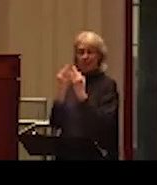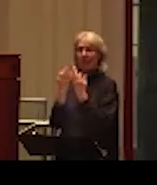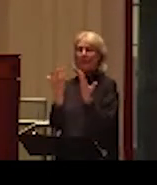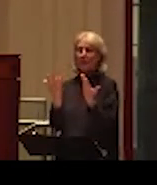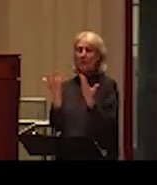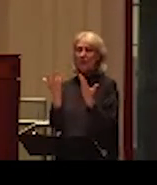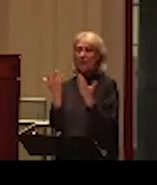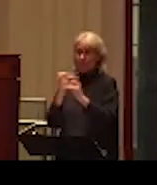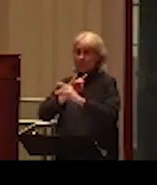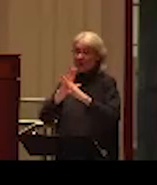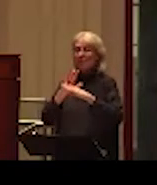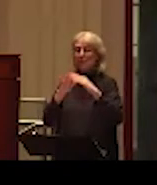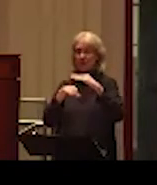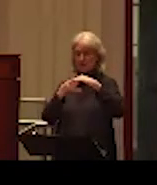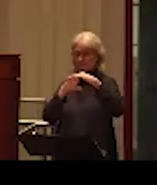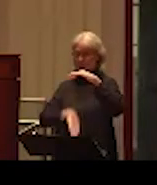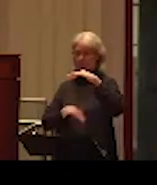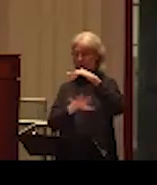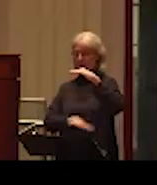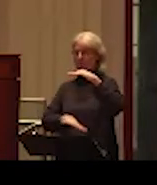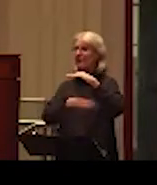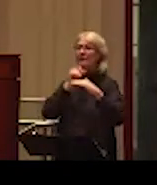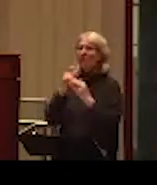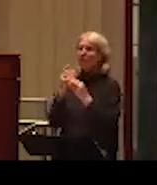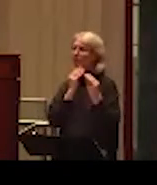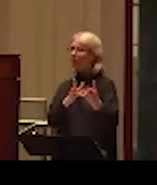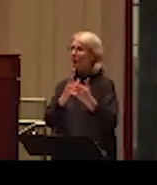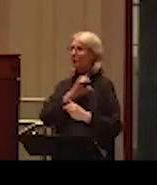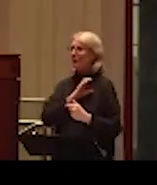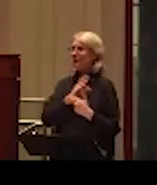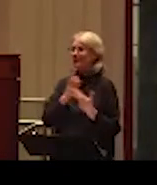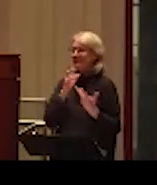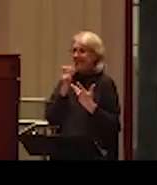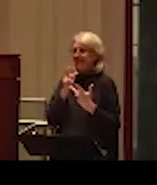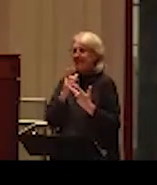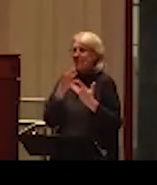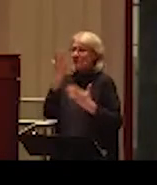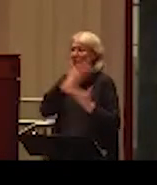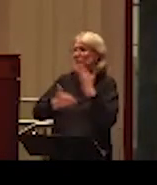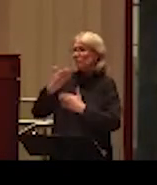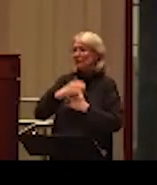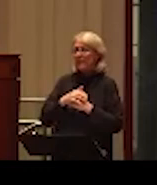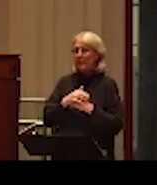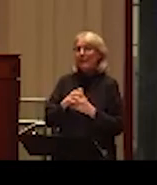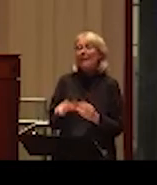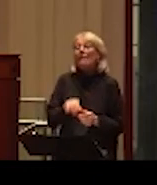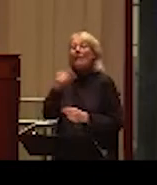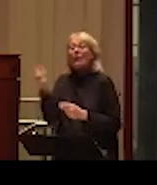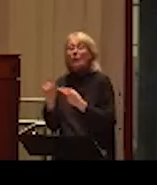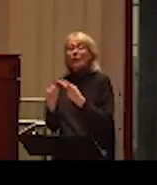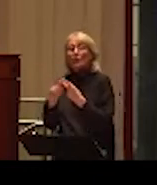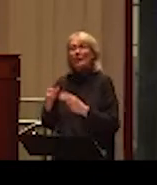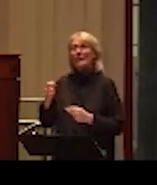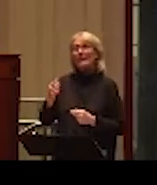violence, is not reported to the police or not known to the police. Based on the second source of data, which is the